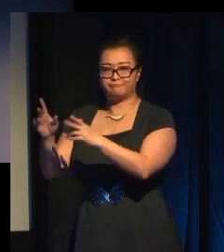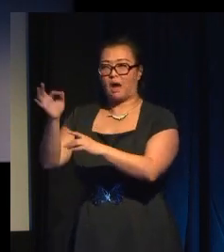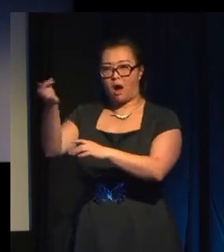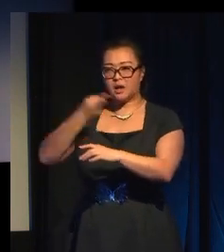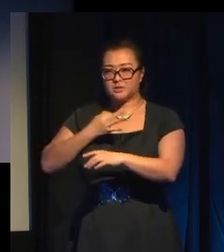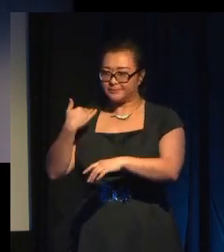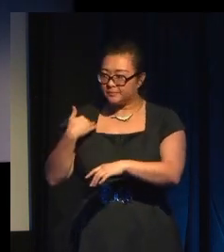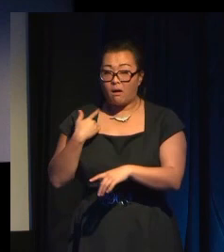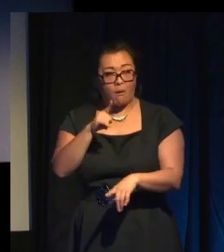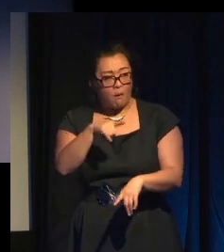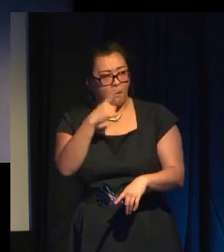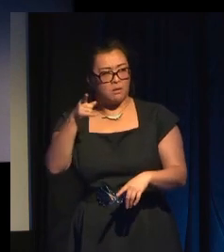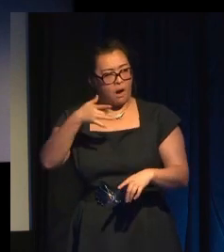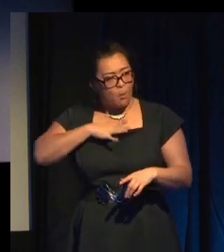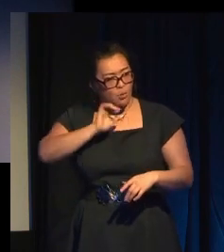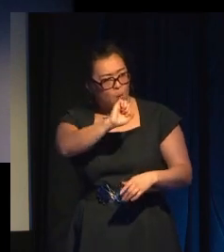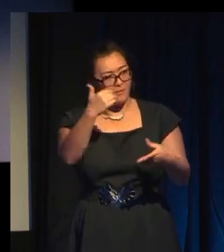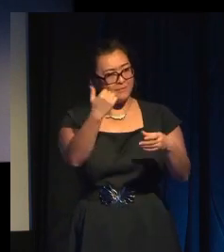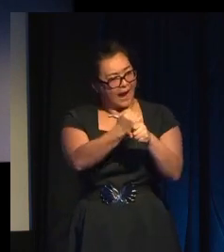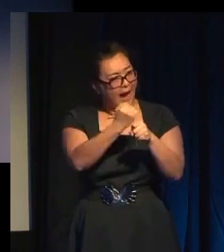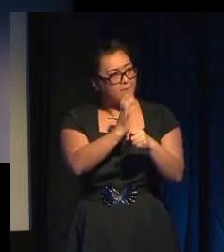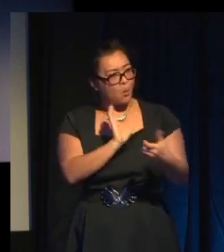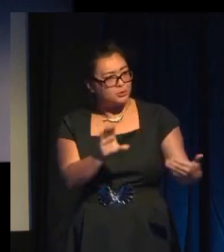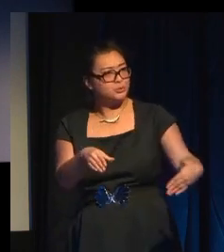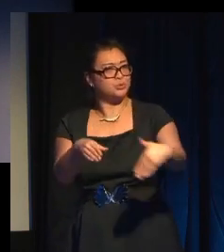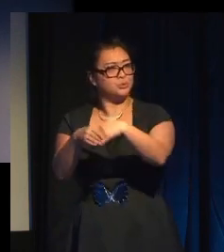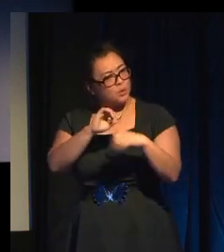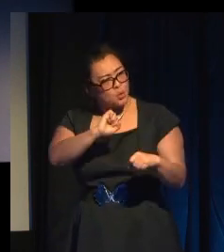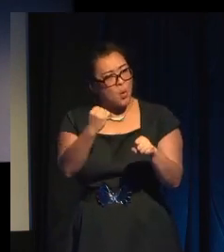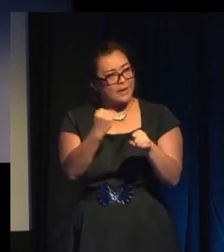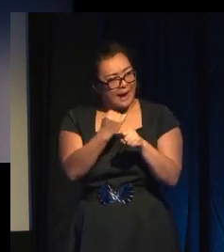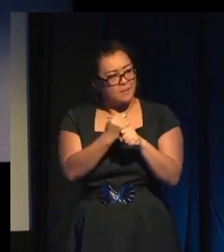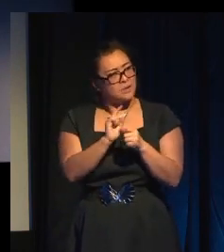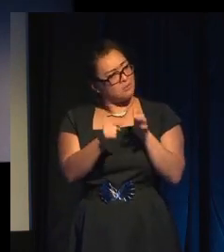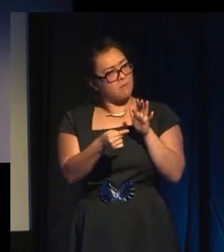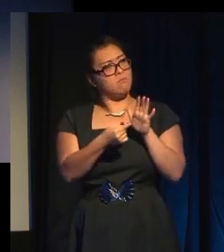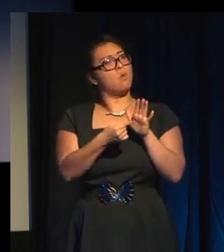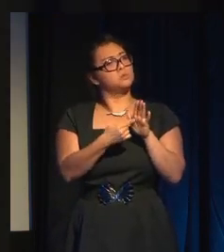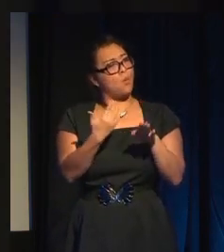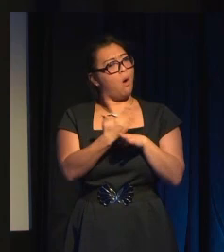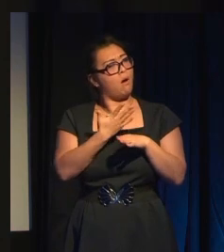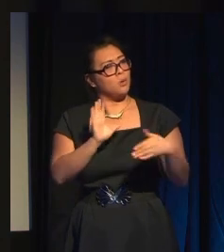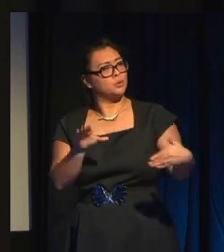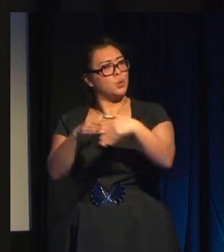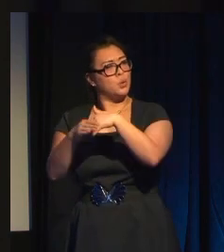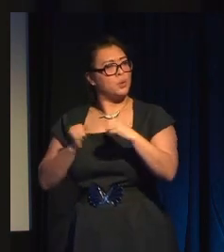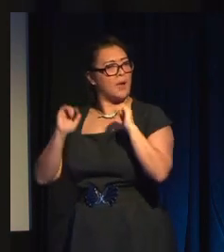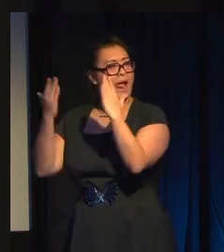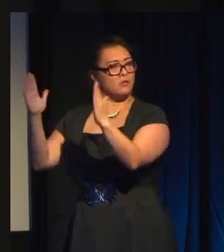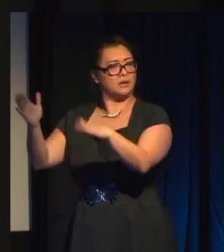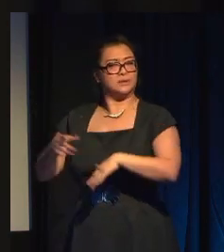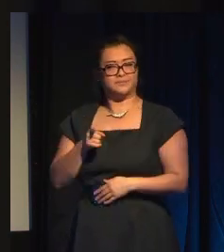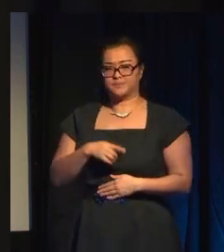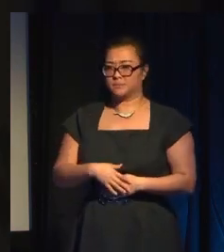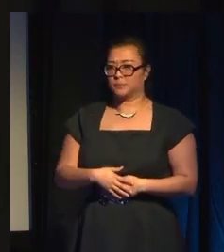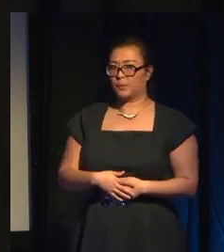this game, the game I showed earlier, is an important work. It's an important game. Well, work, he said. So